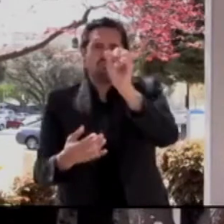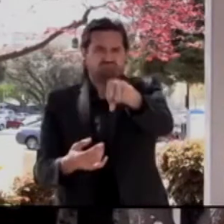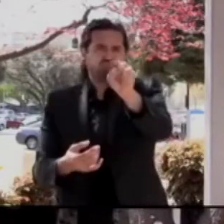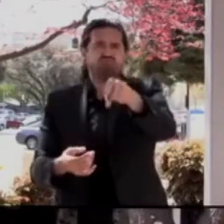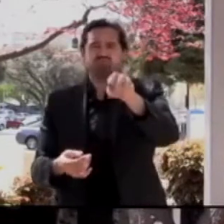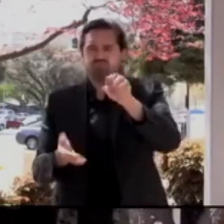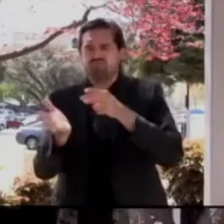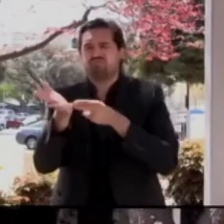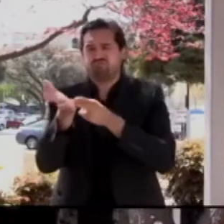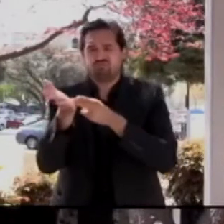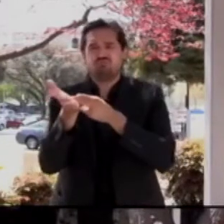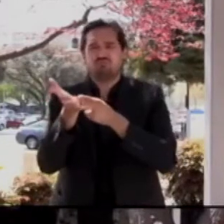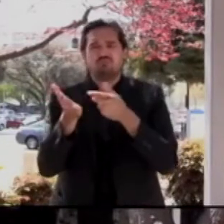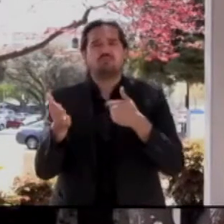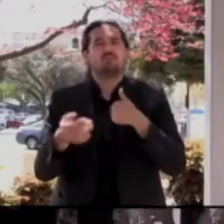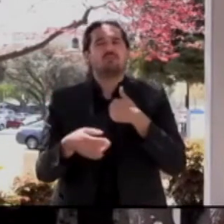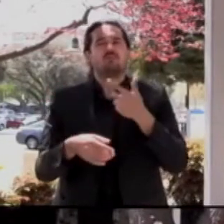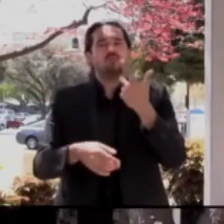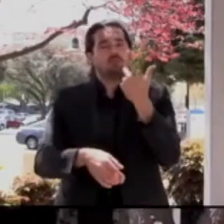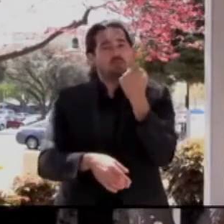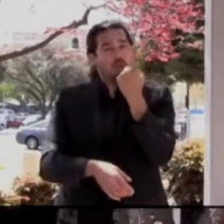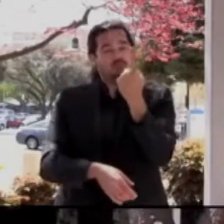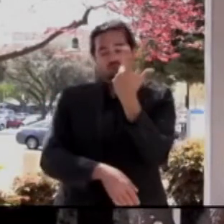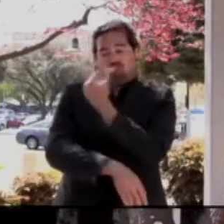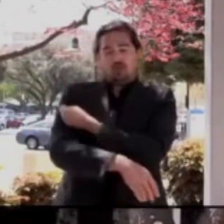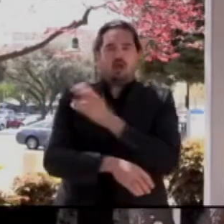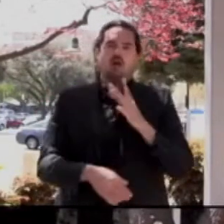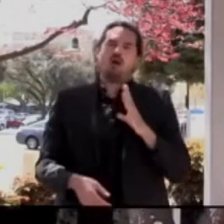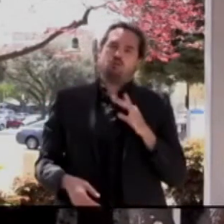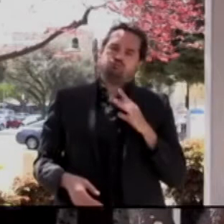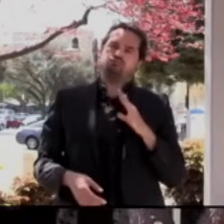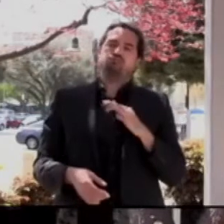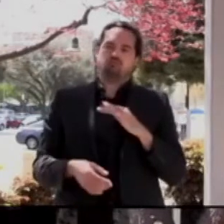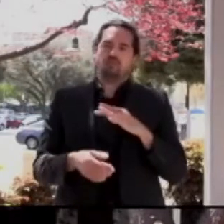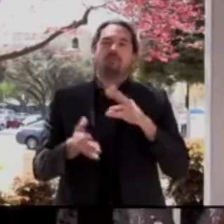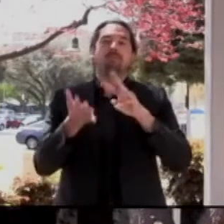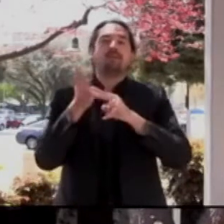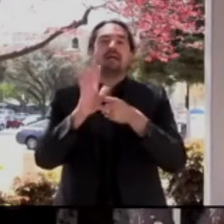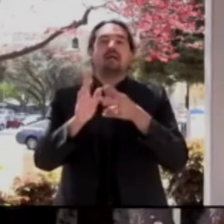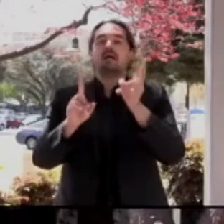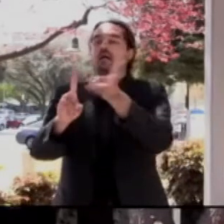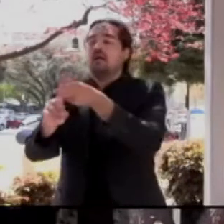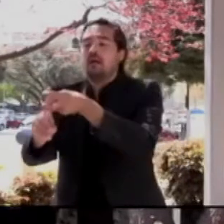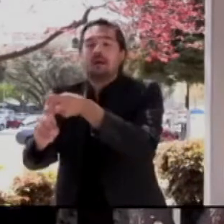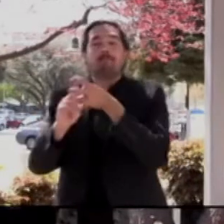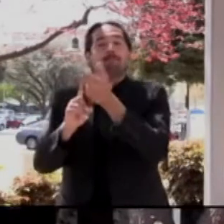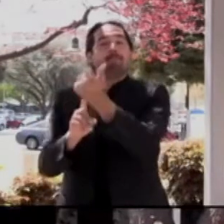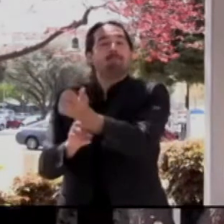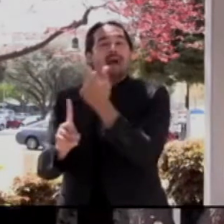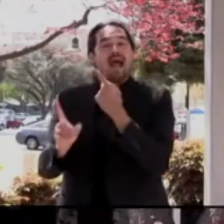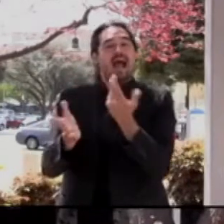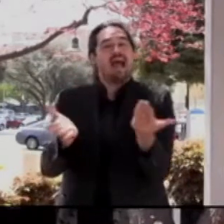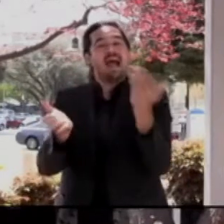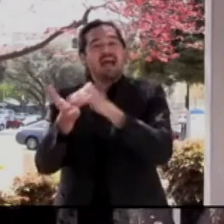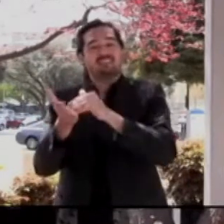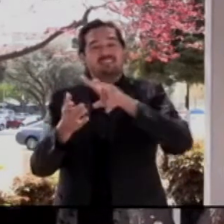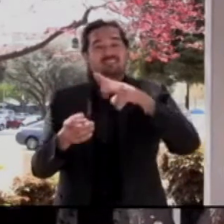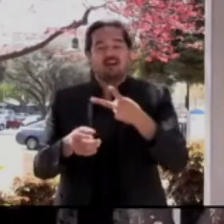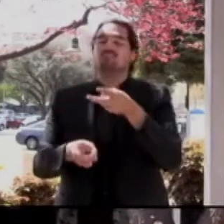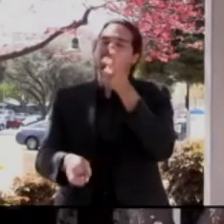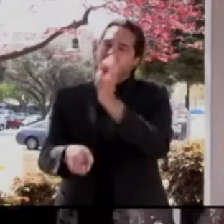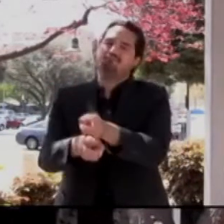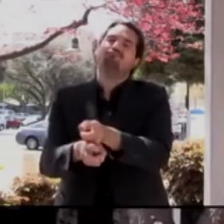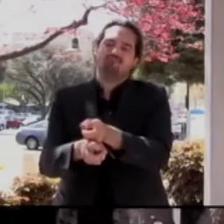-and-done vaccine in places where it might be difficult to get people back. And we, since all of this just happened this morning,